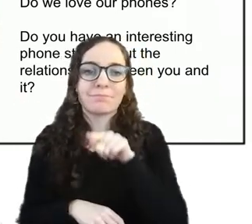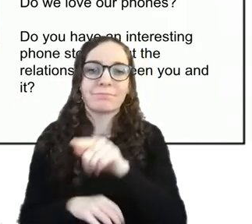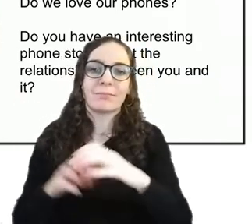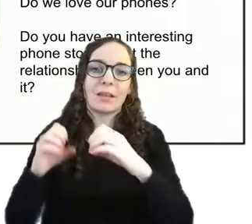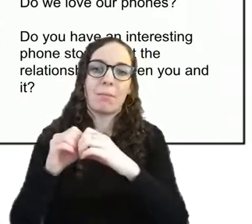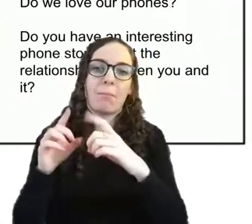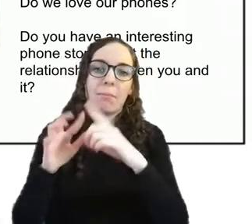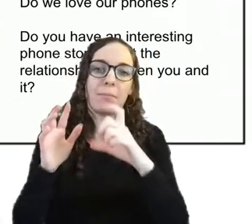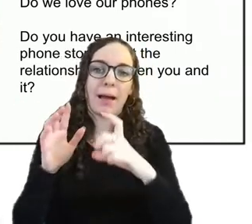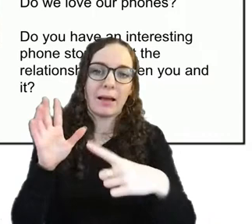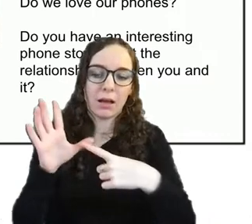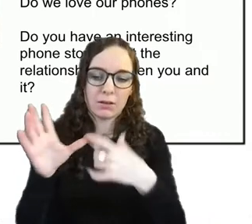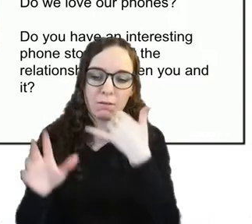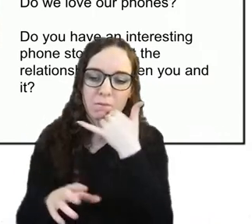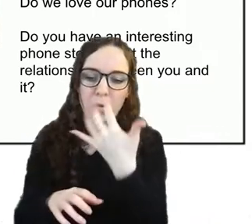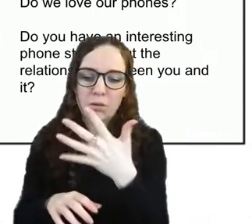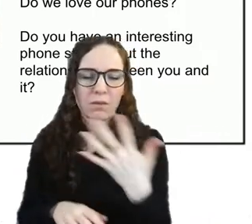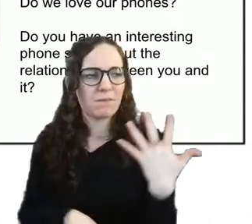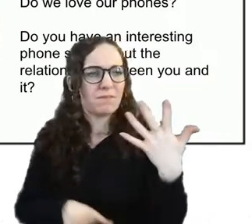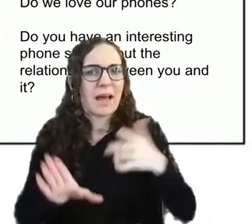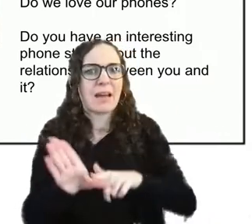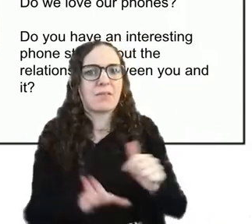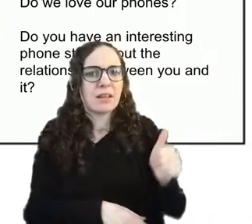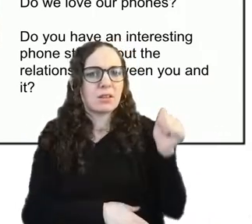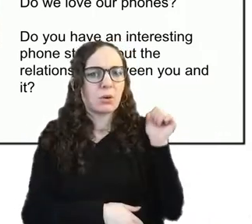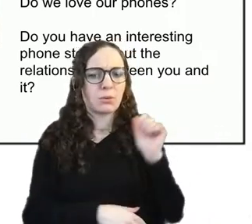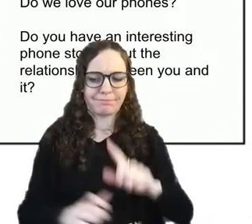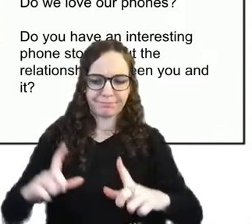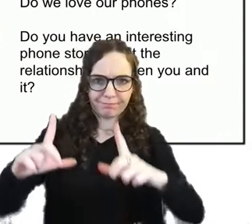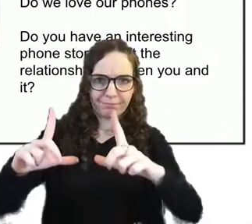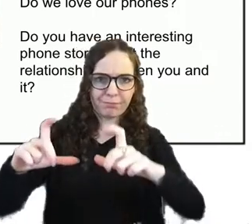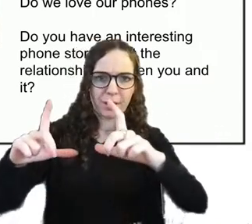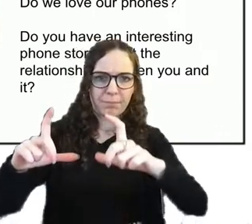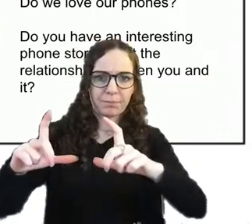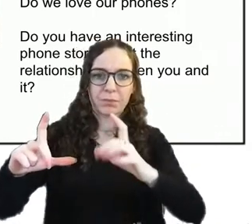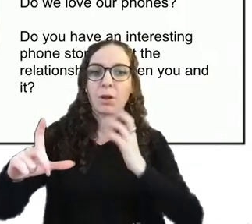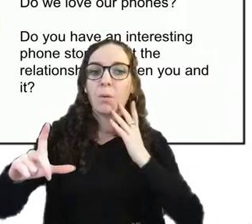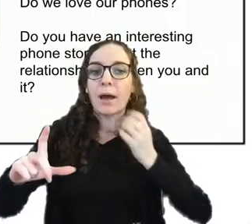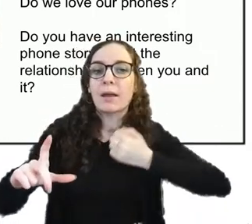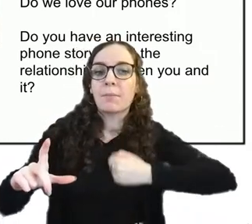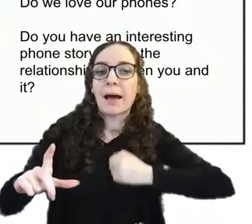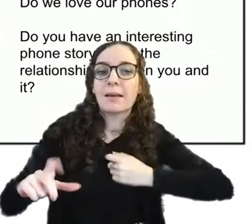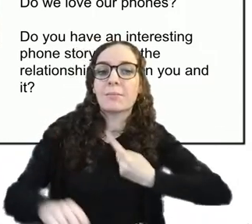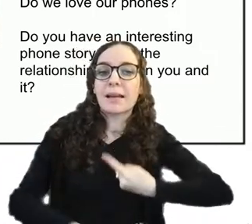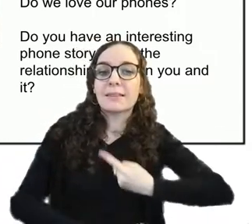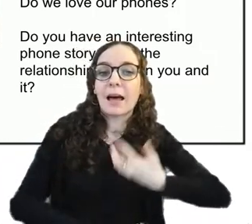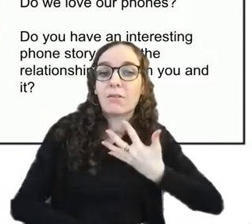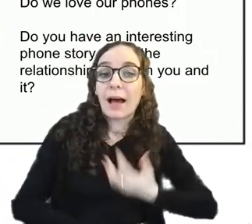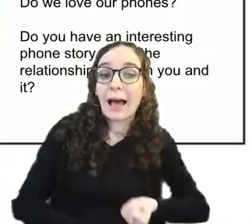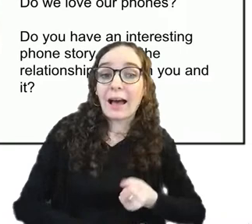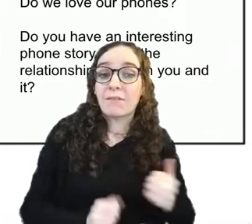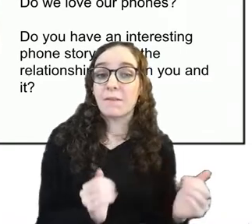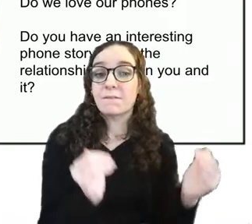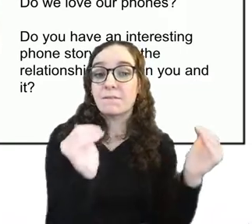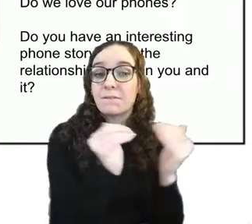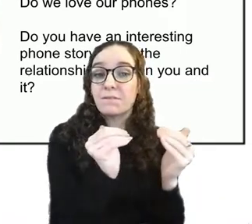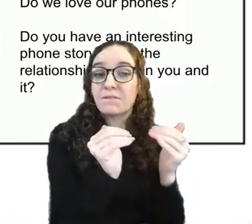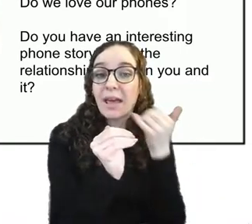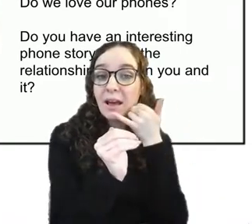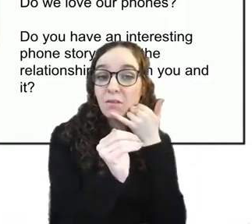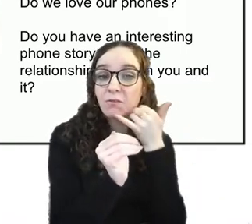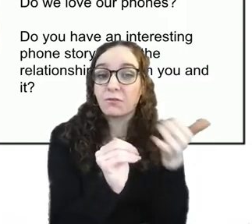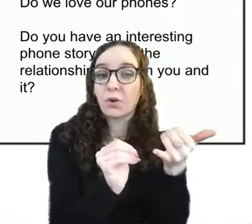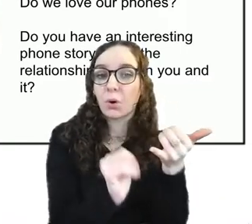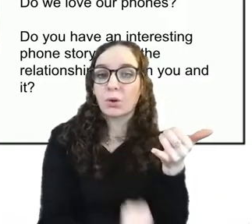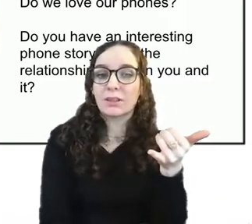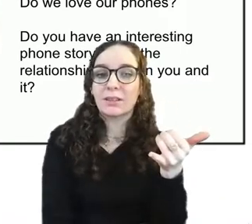five years ago or something um and then when i owned the fair phone it did like you've had peace of